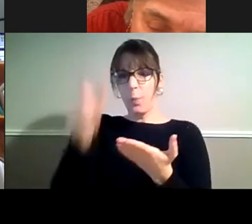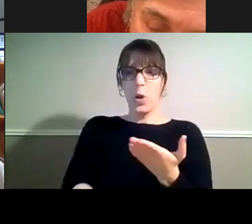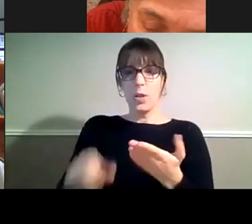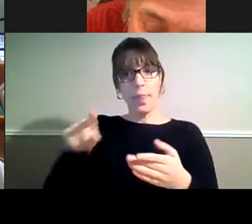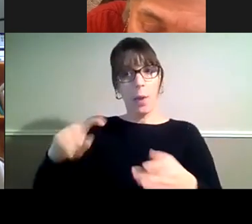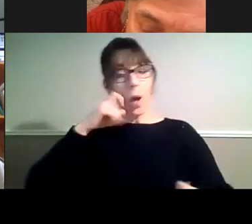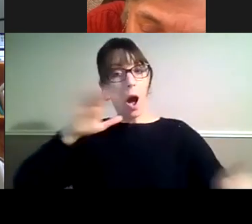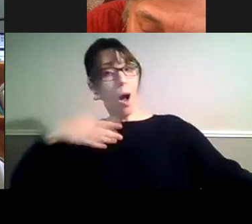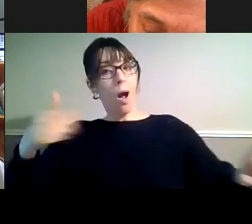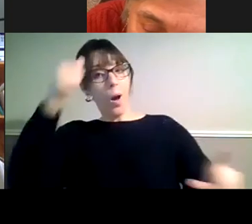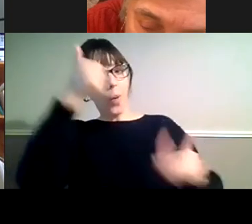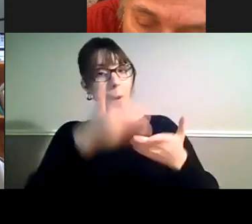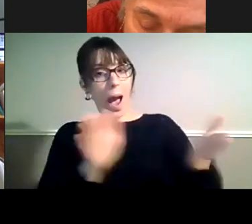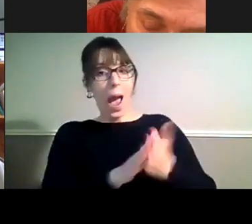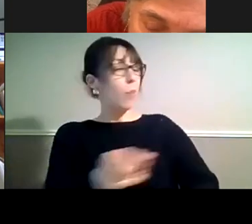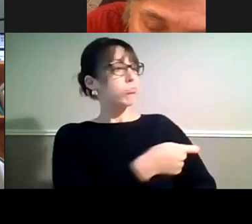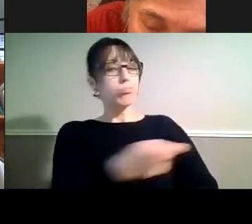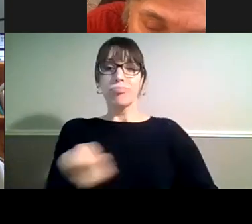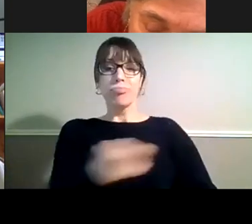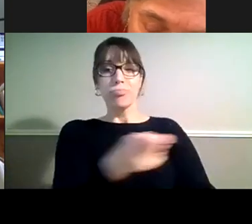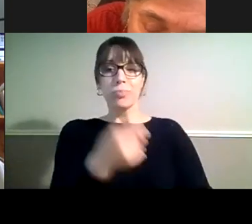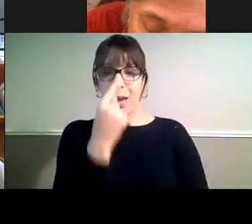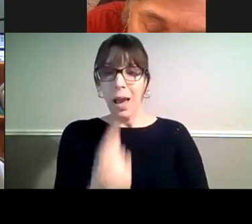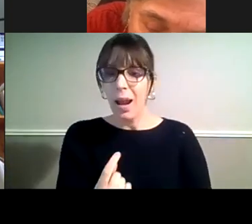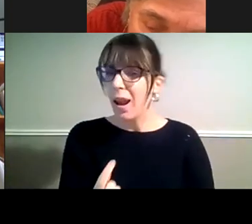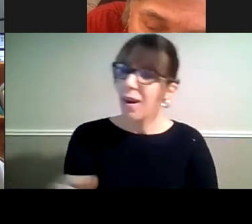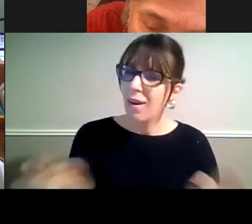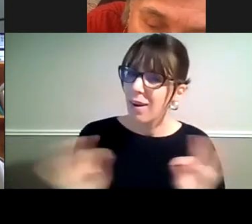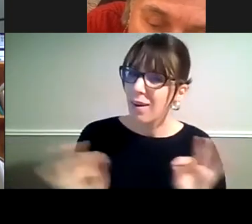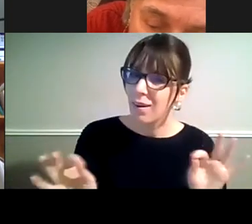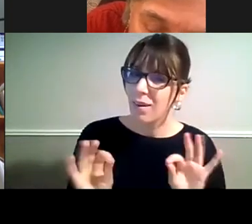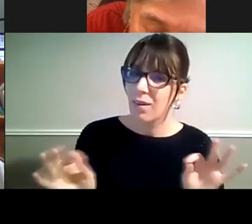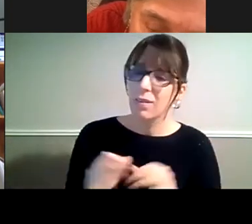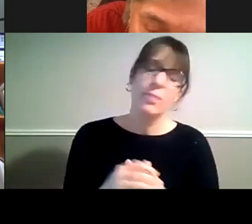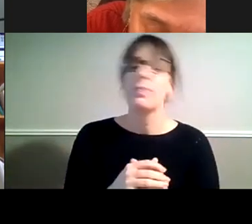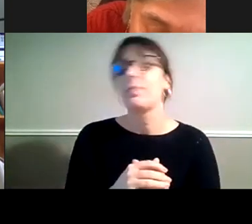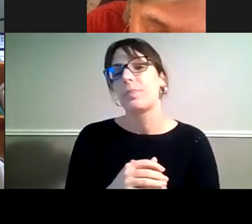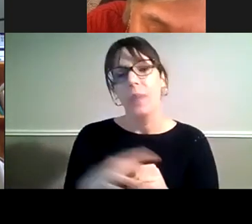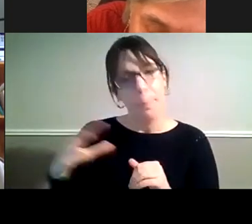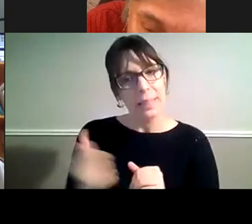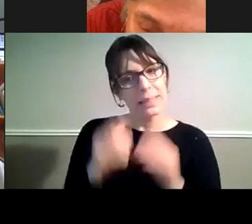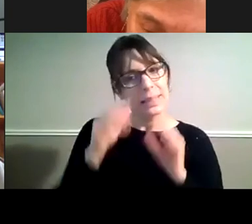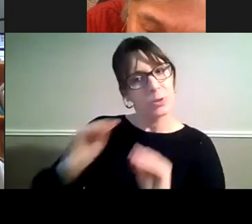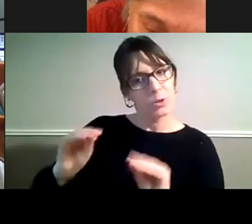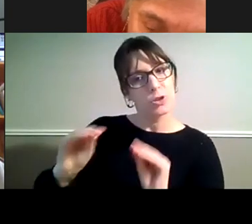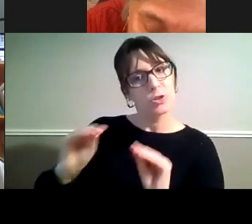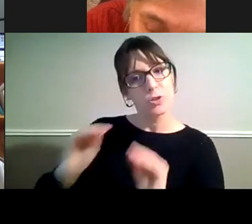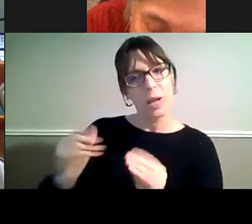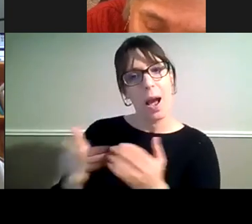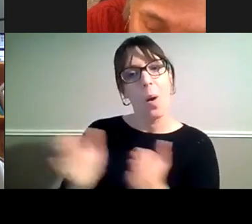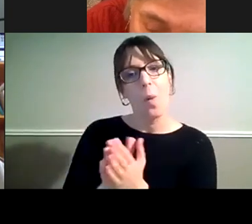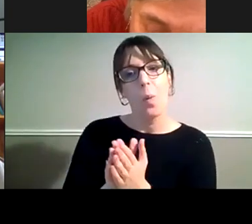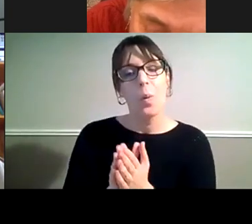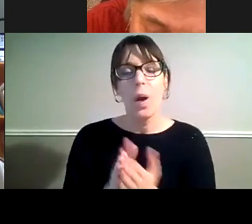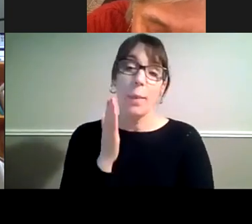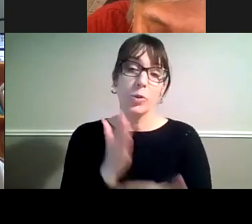to easily navigate around a town or city. And I'm sure that it's the same for lots